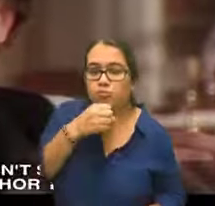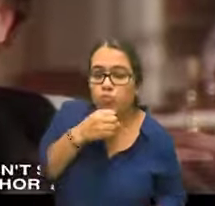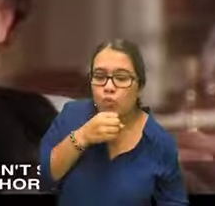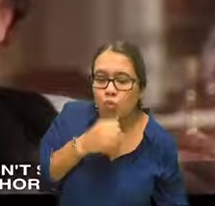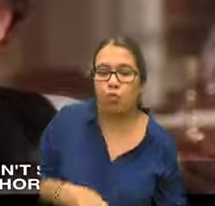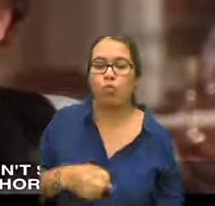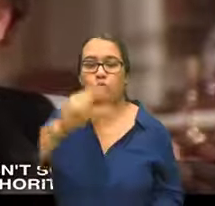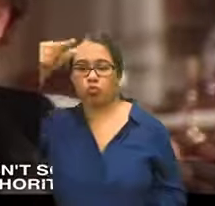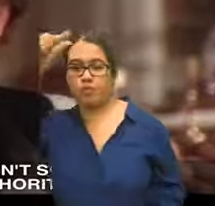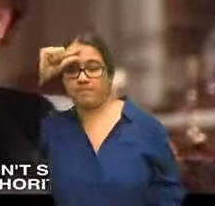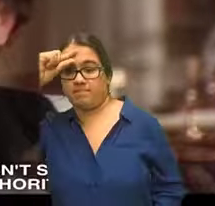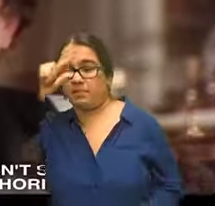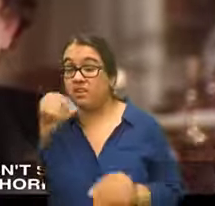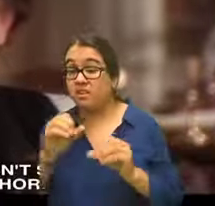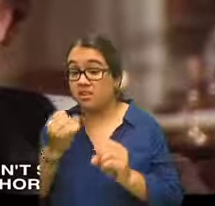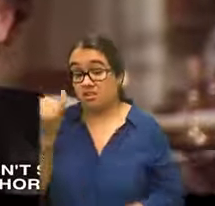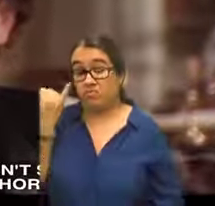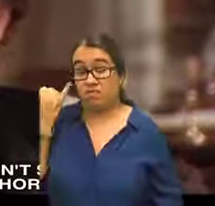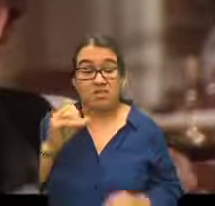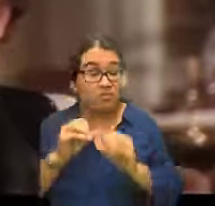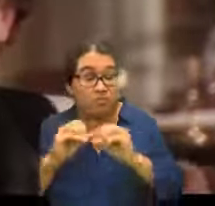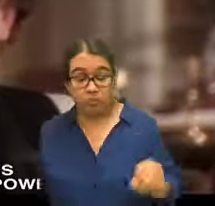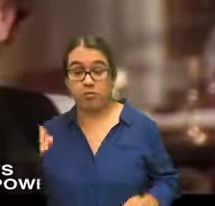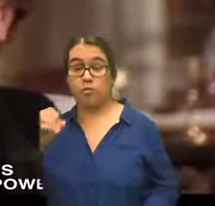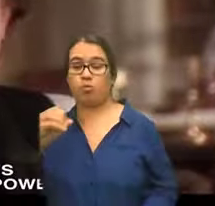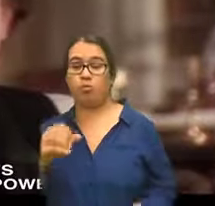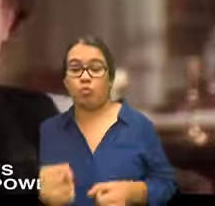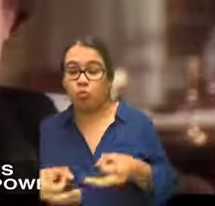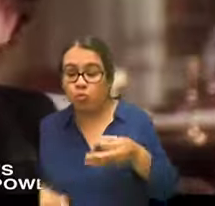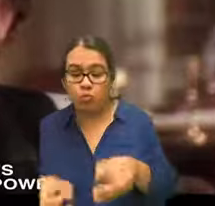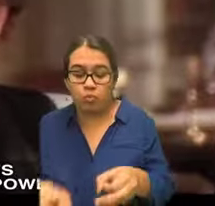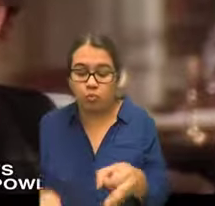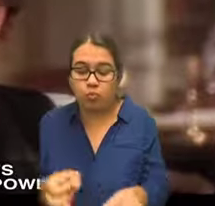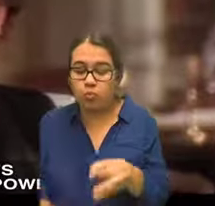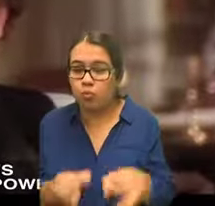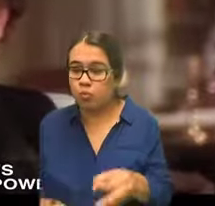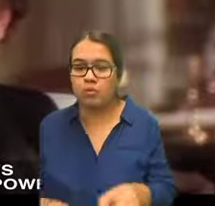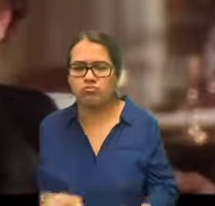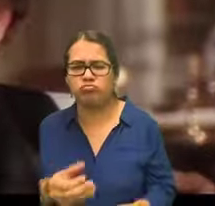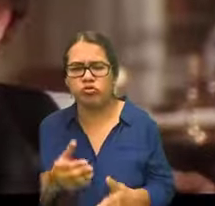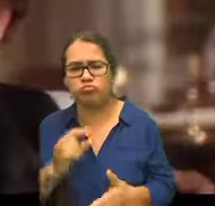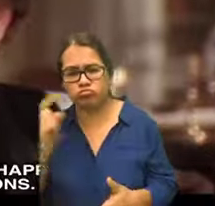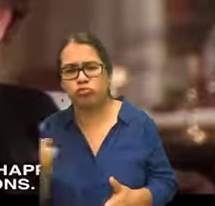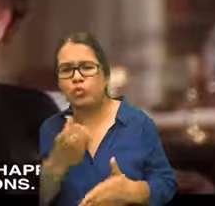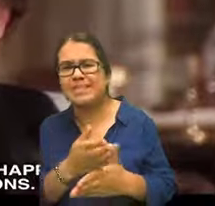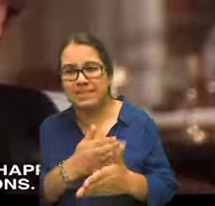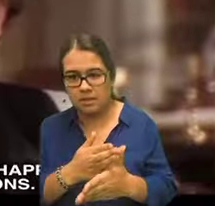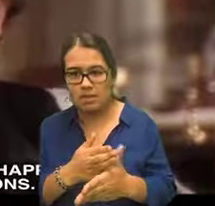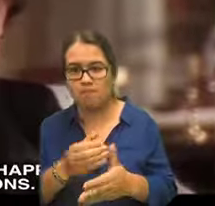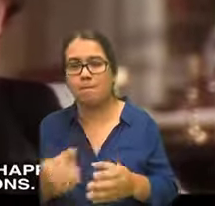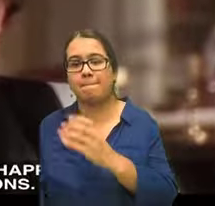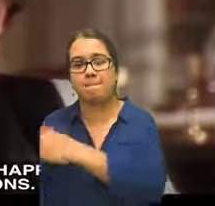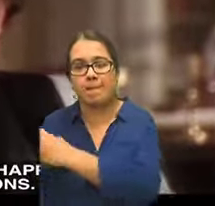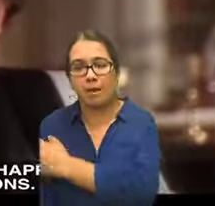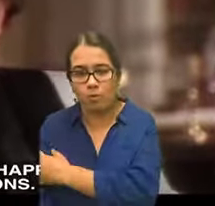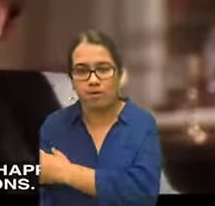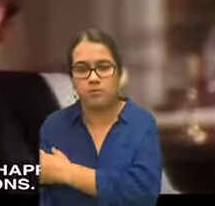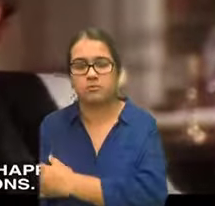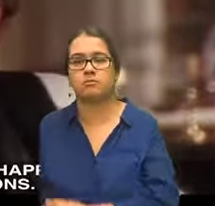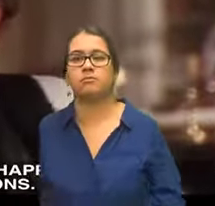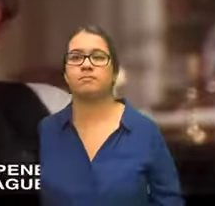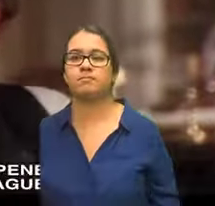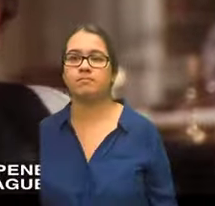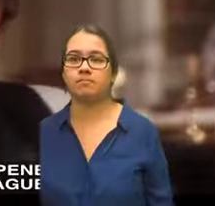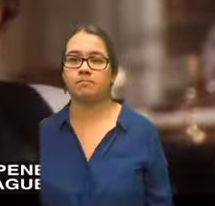even where there wasn't some strong central authority there was always some controlling power and everyone knows what happened to the